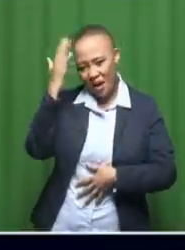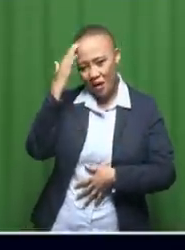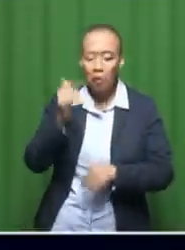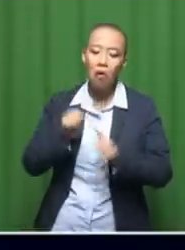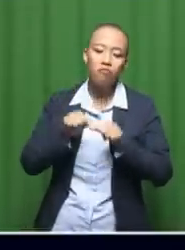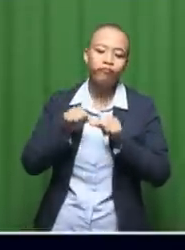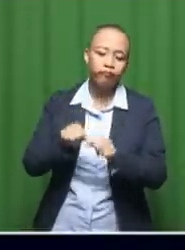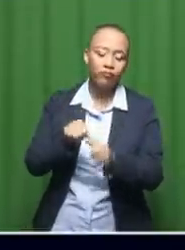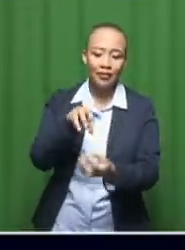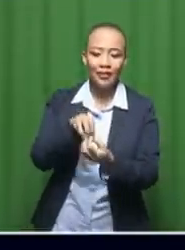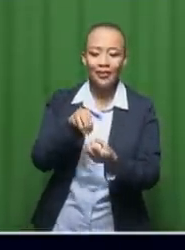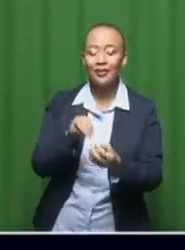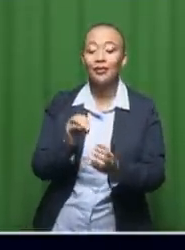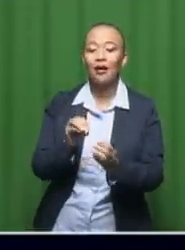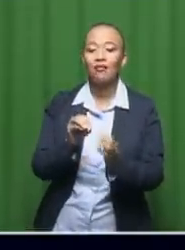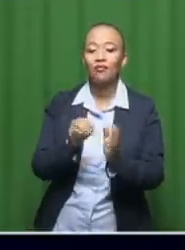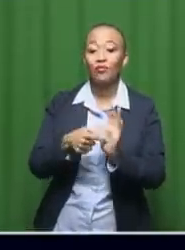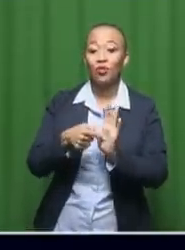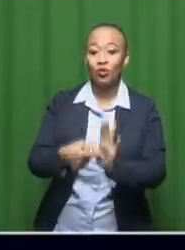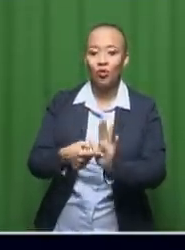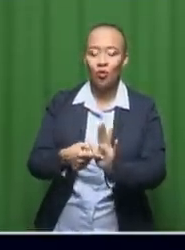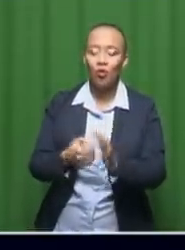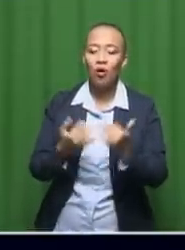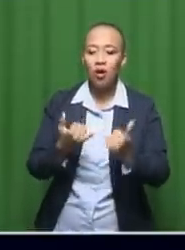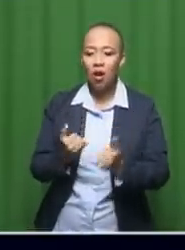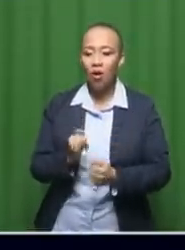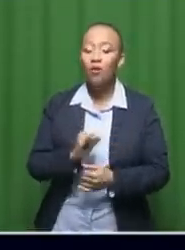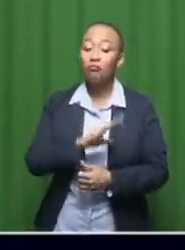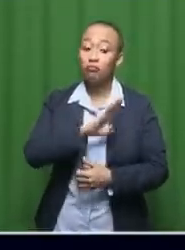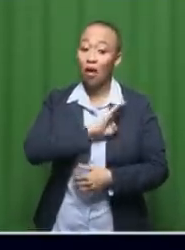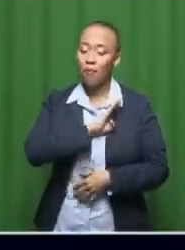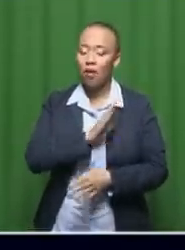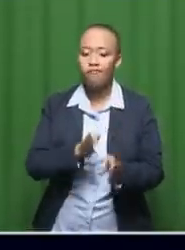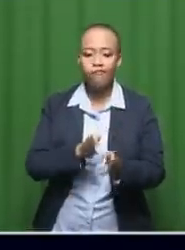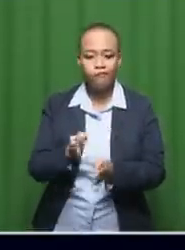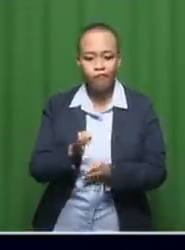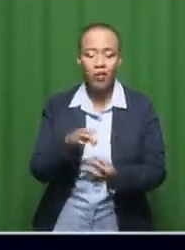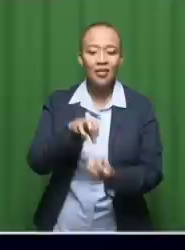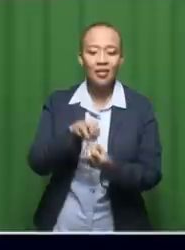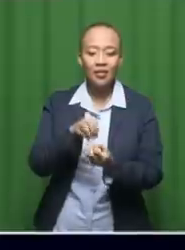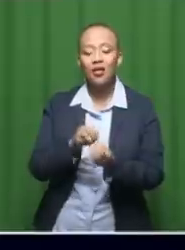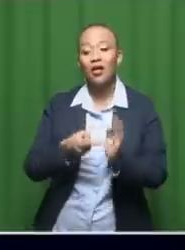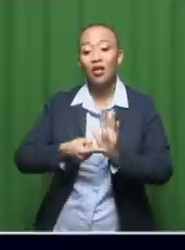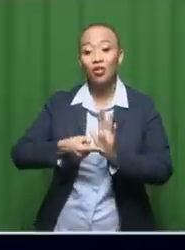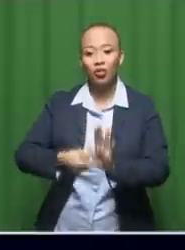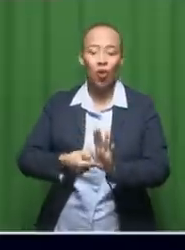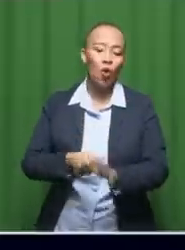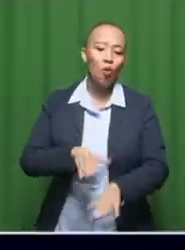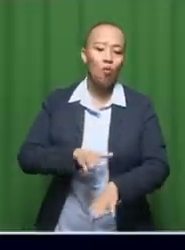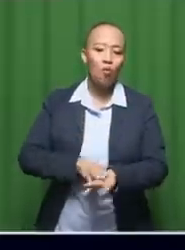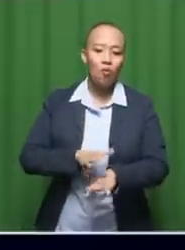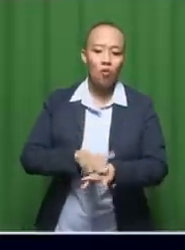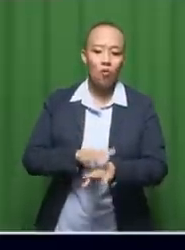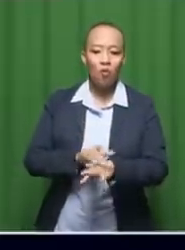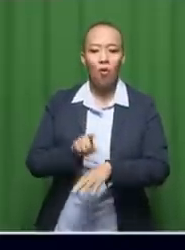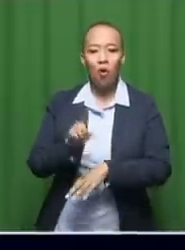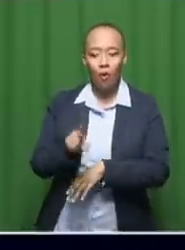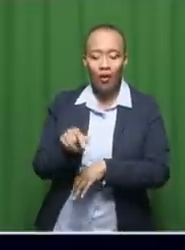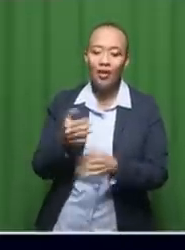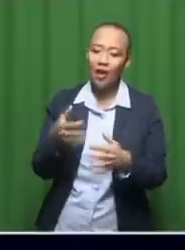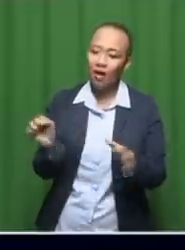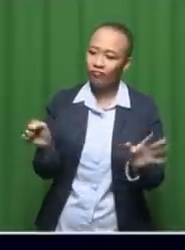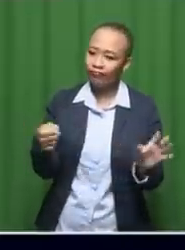they were on show there at the RAND Easter show. Much talk about that, the recruitment drives around it.